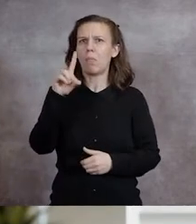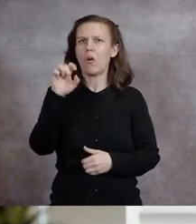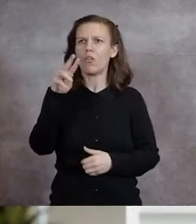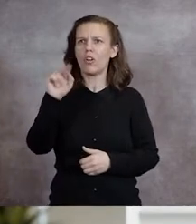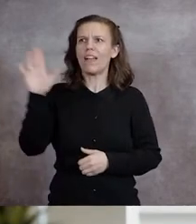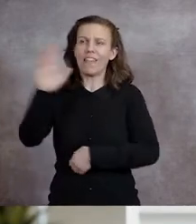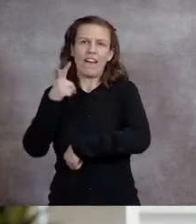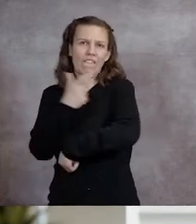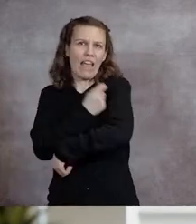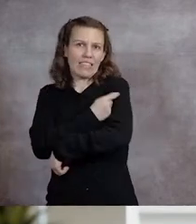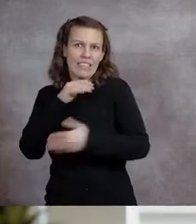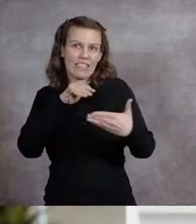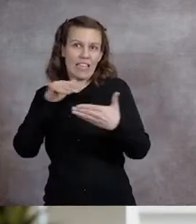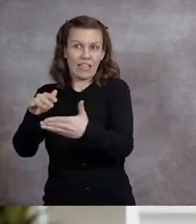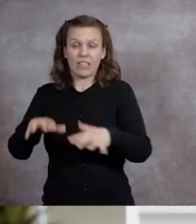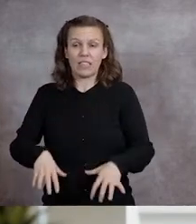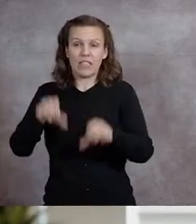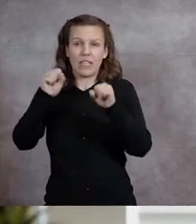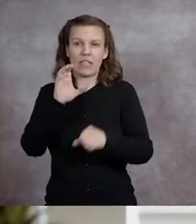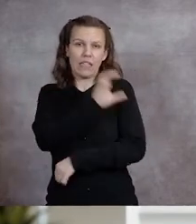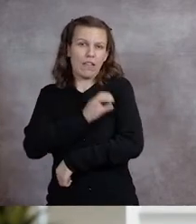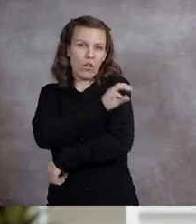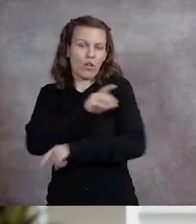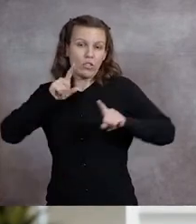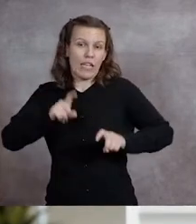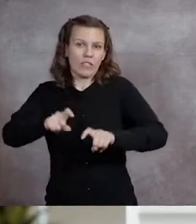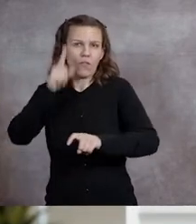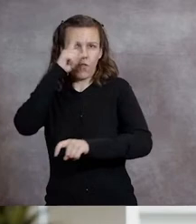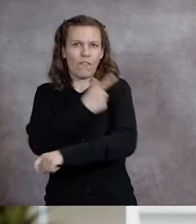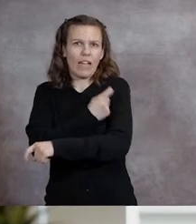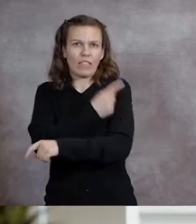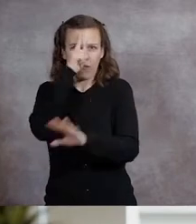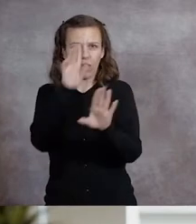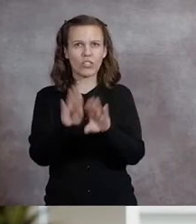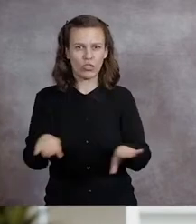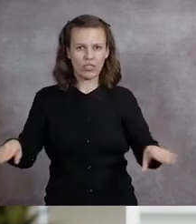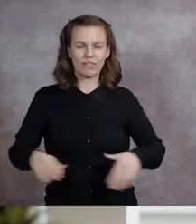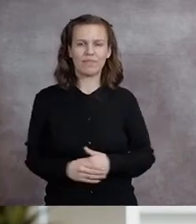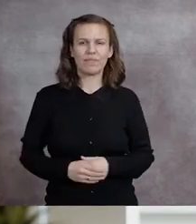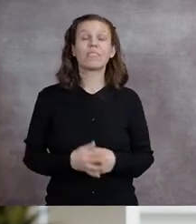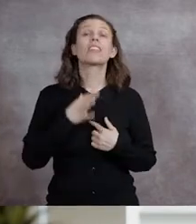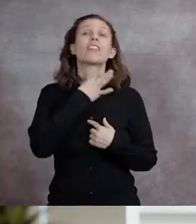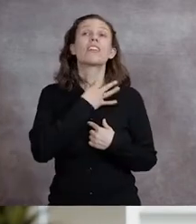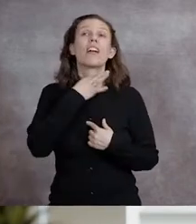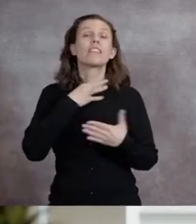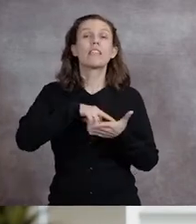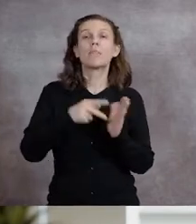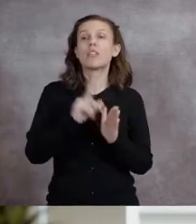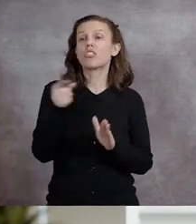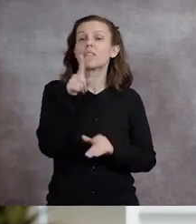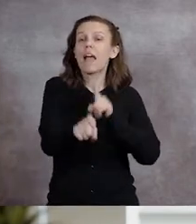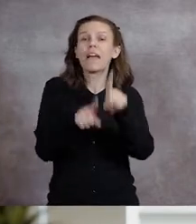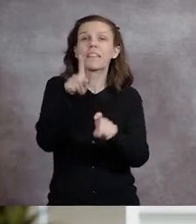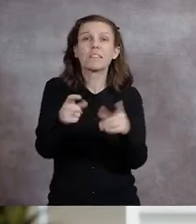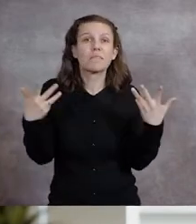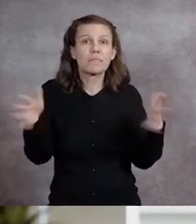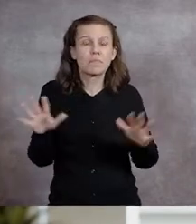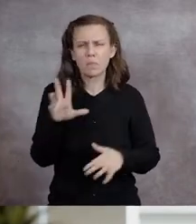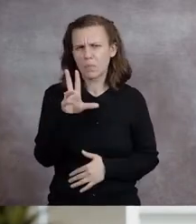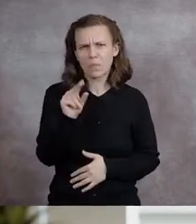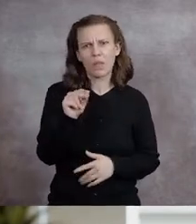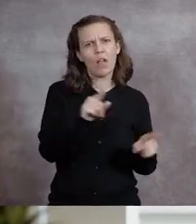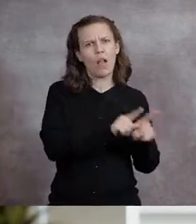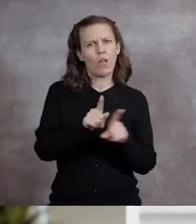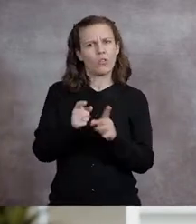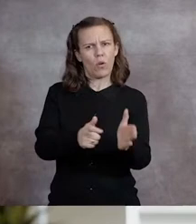conducting clinical trials of vaccine for children. Curiosity isn't just about asking questions. It